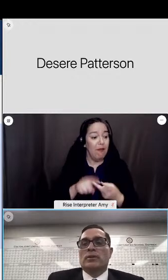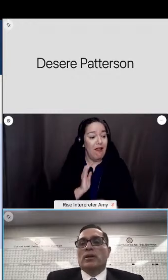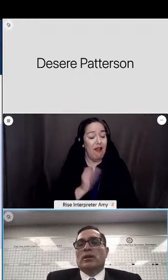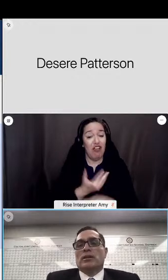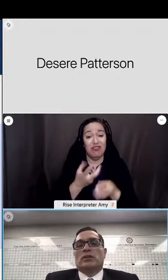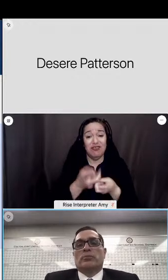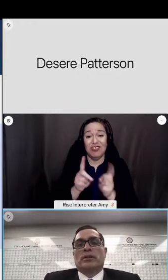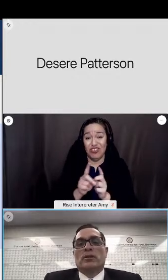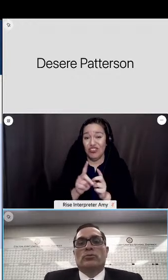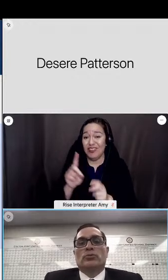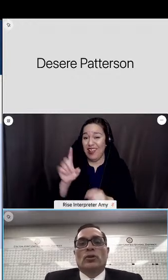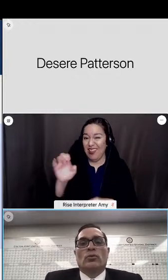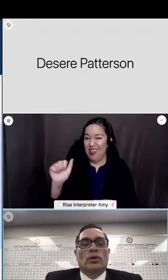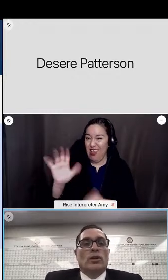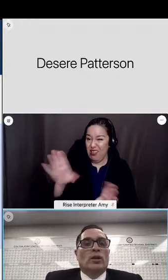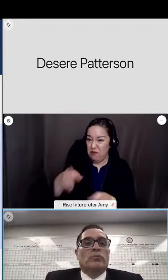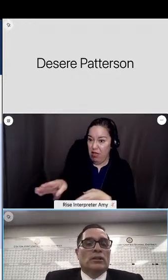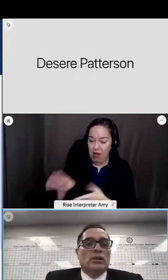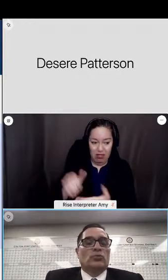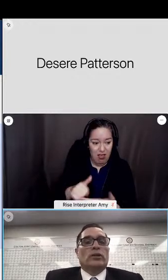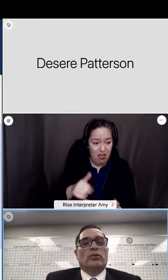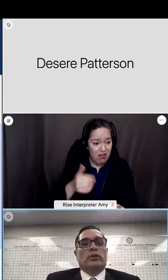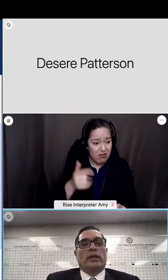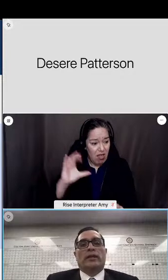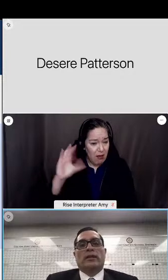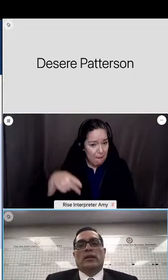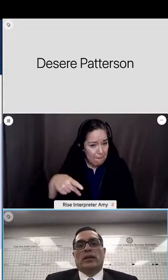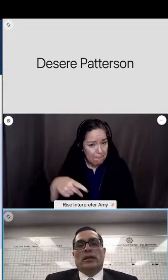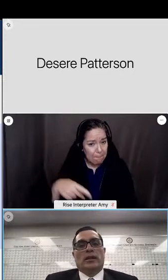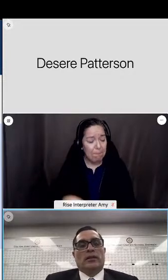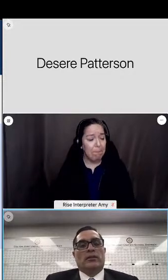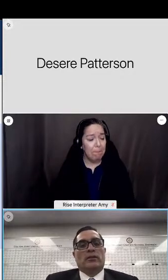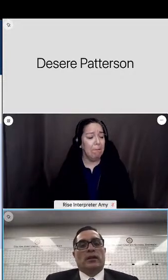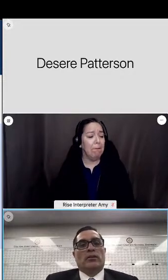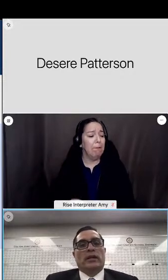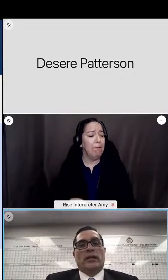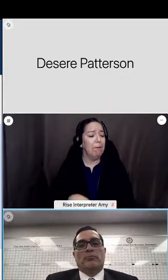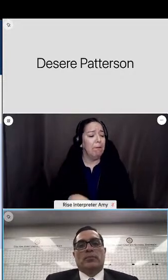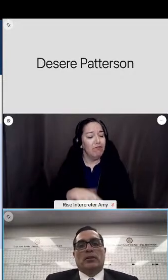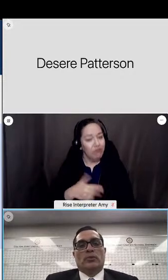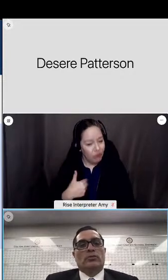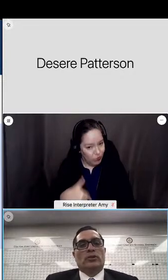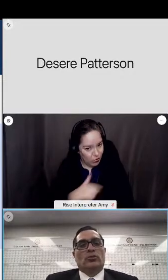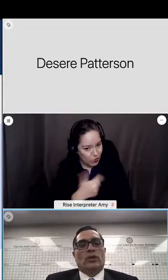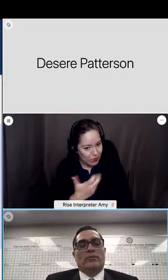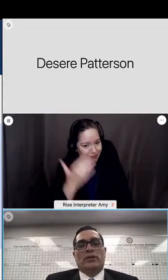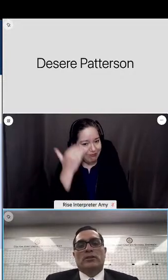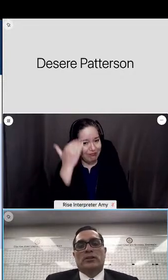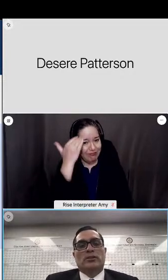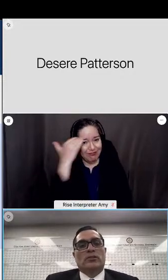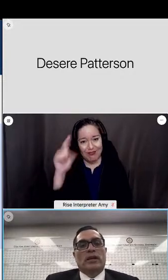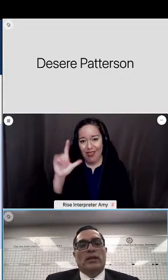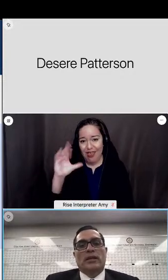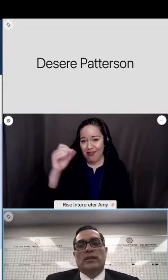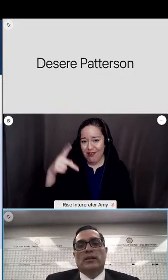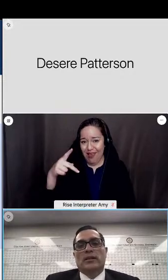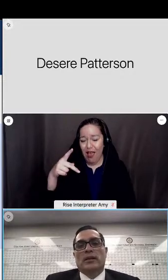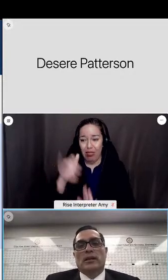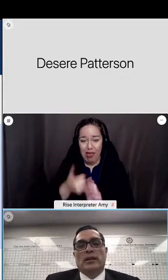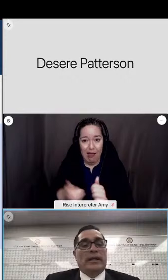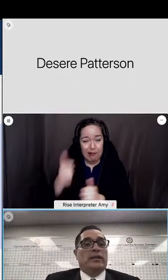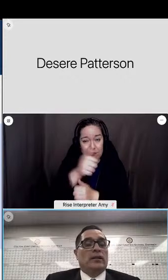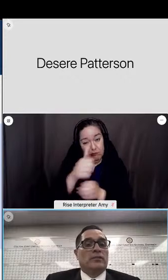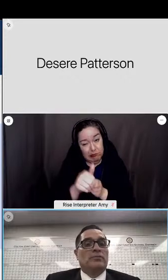uh lcap as everybody knows so because we know that uh the lcap we use it to drive our decision making